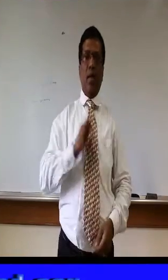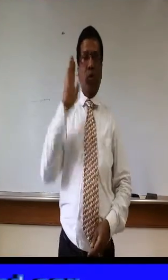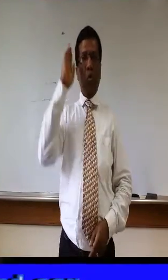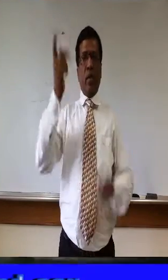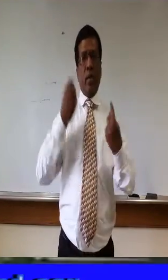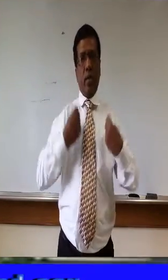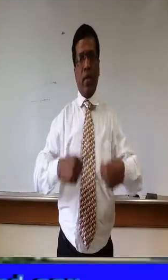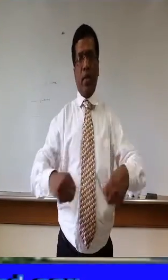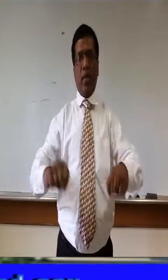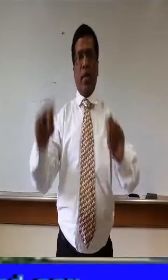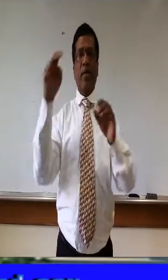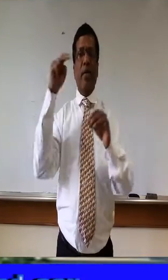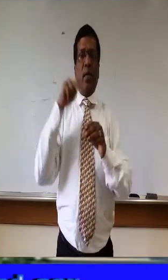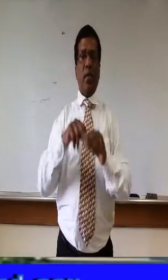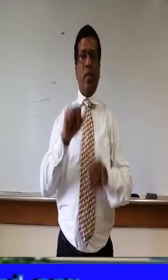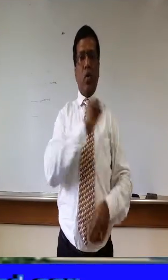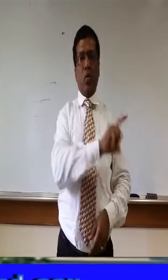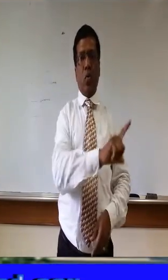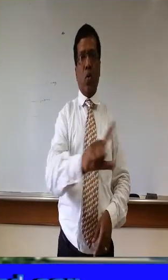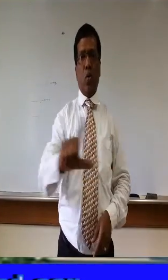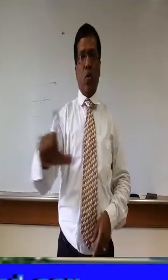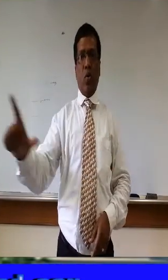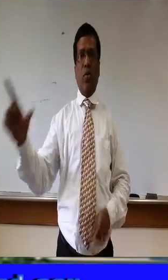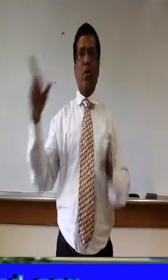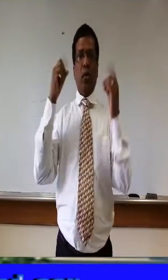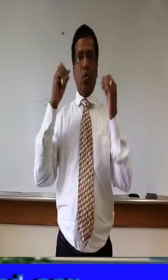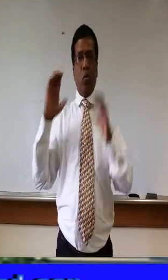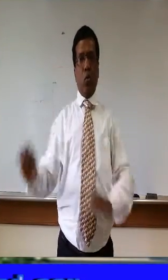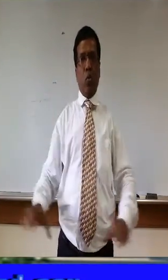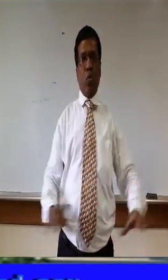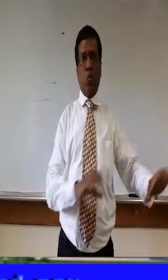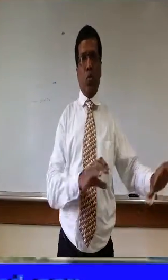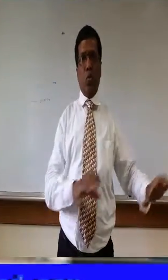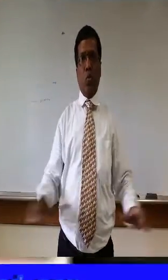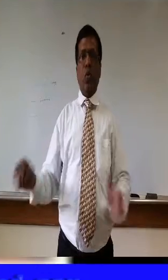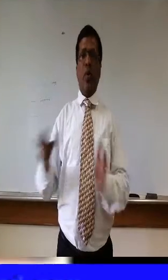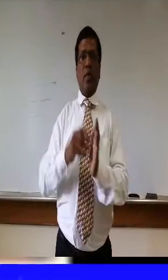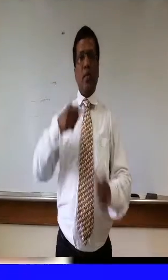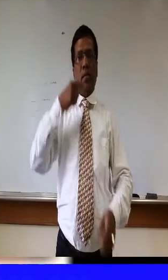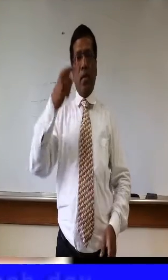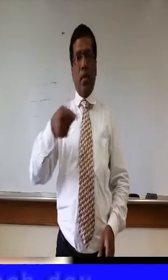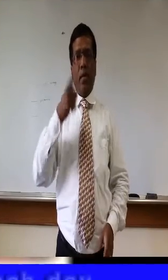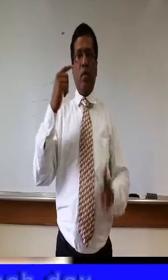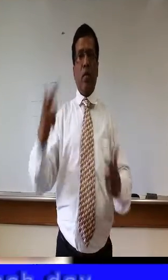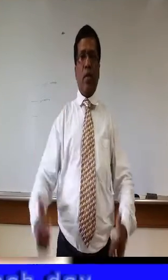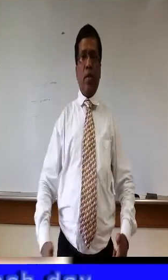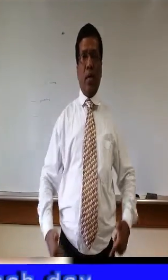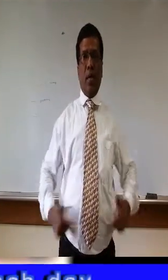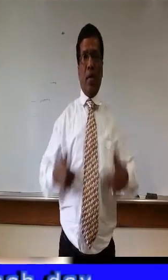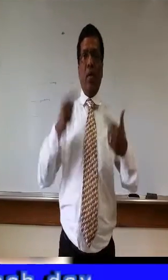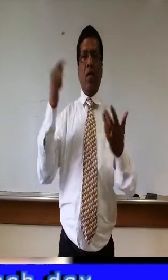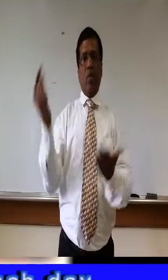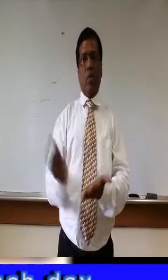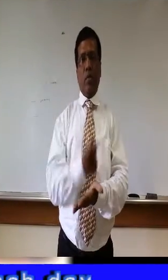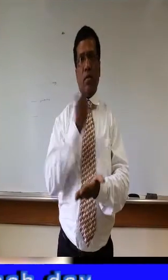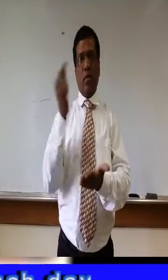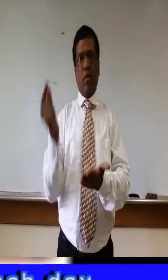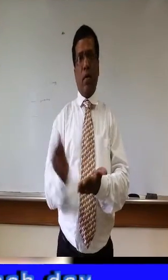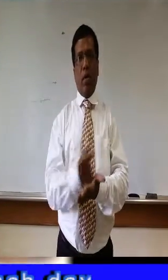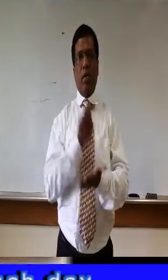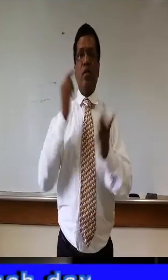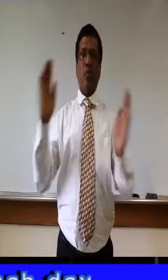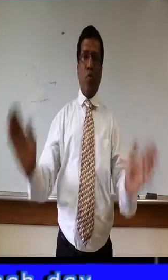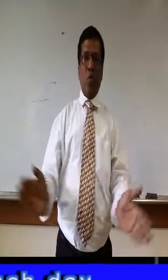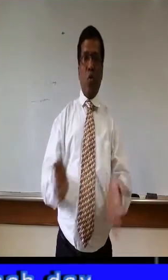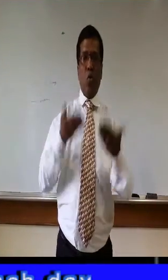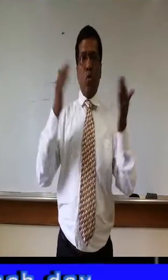live the gospel more each day I will try and I might